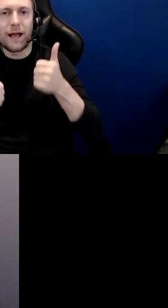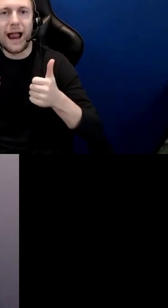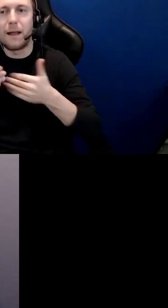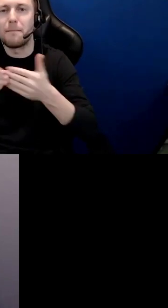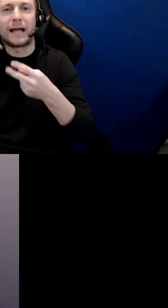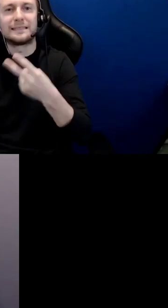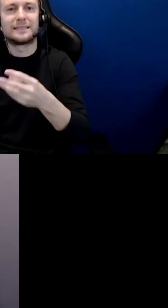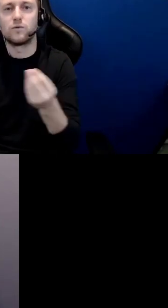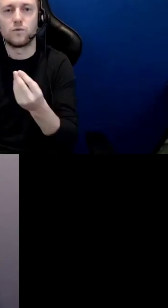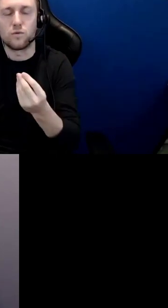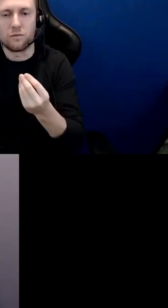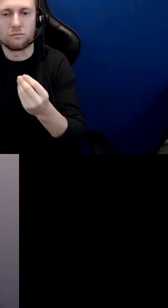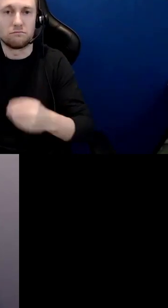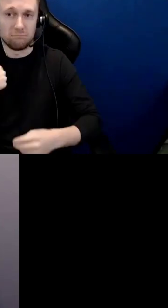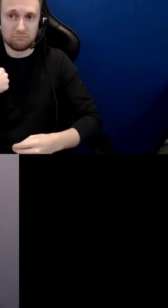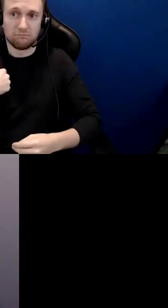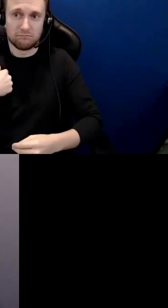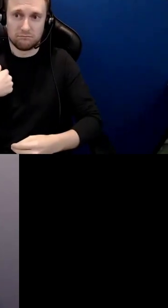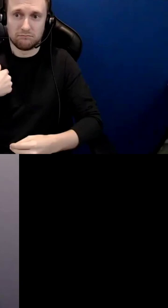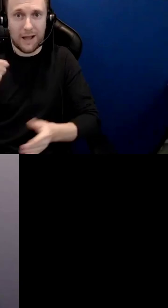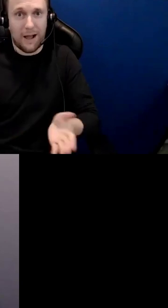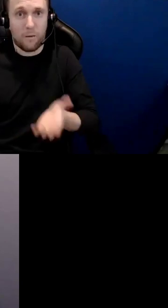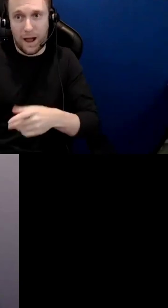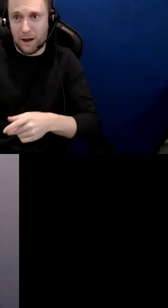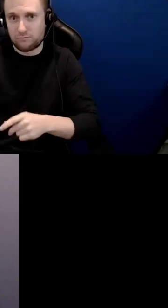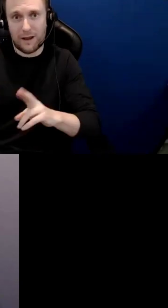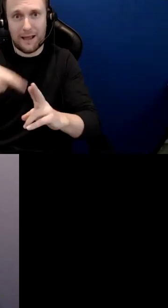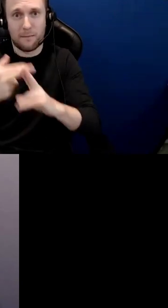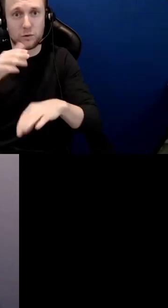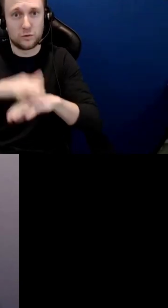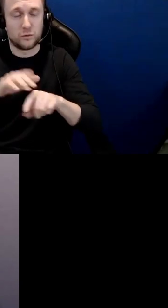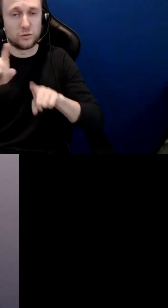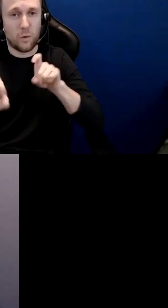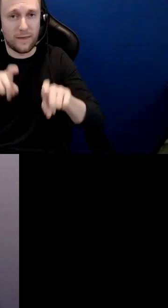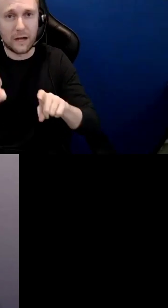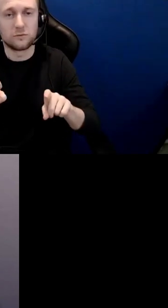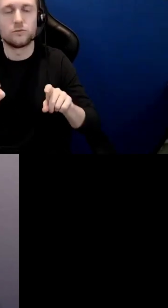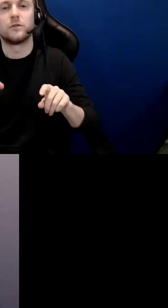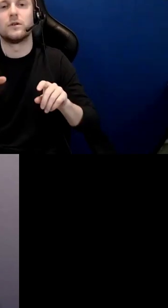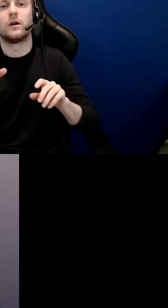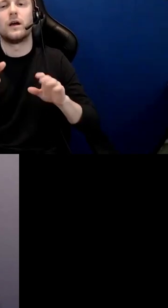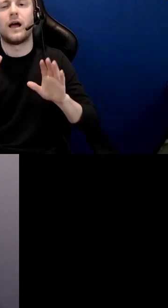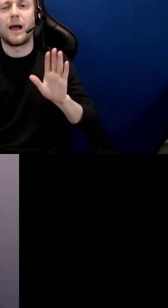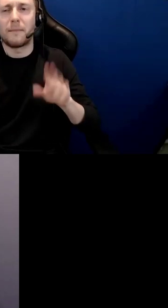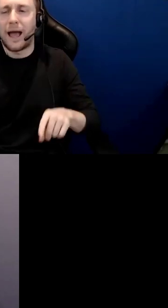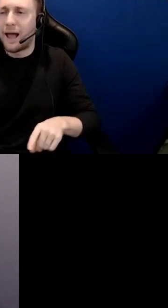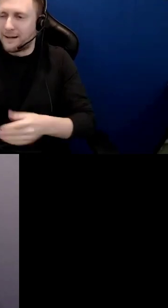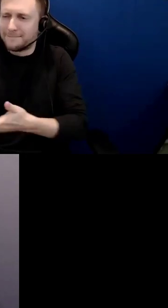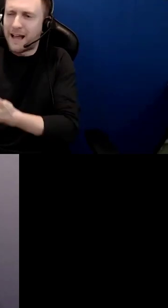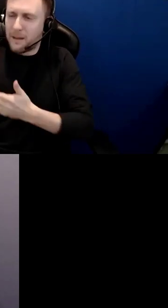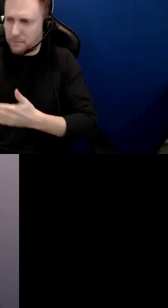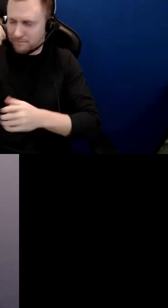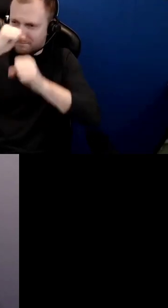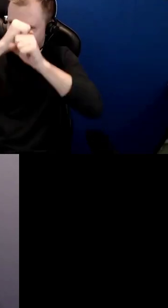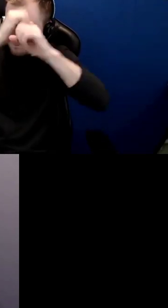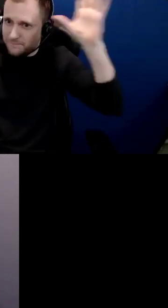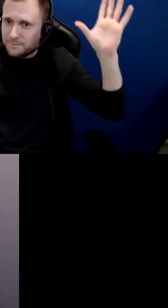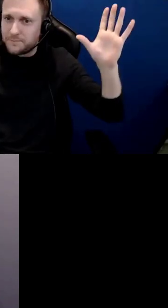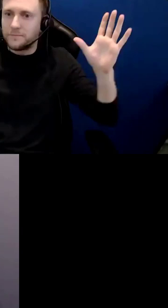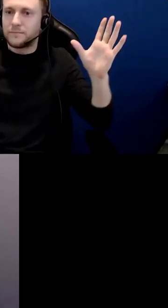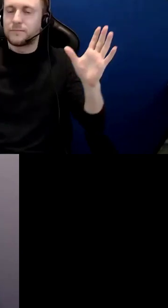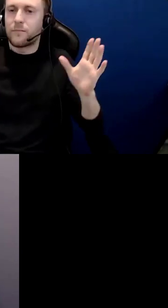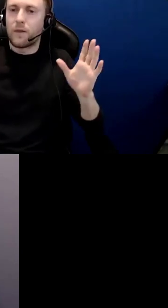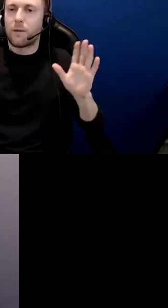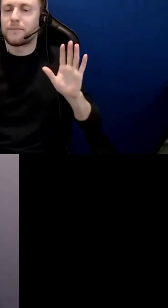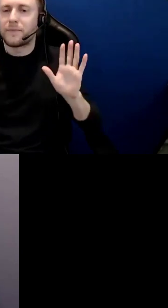and to this was a way also of helping us to think a little differently using our our minds in a way of